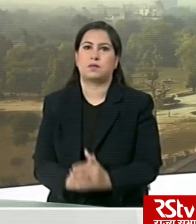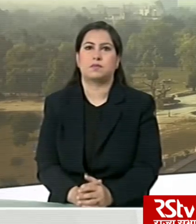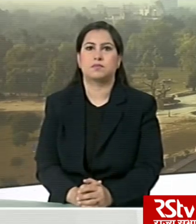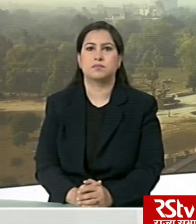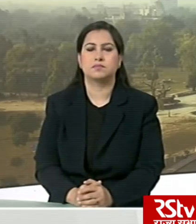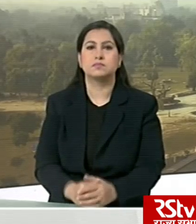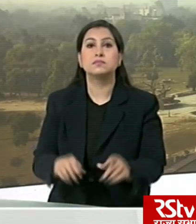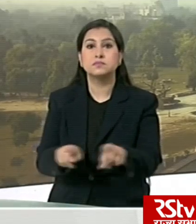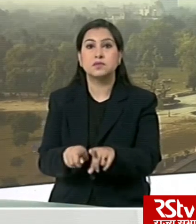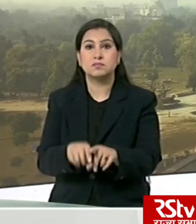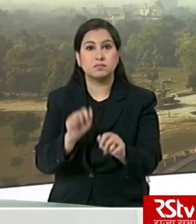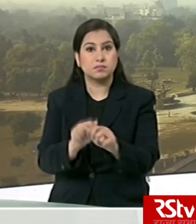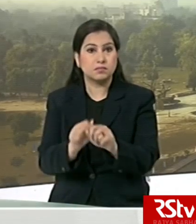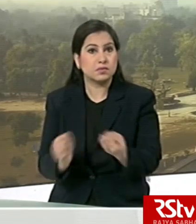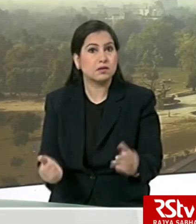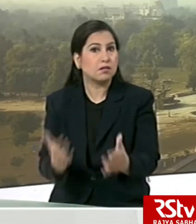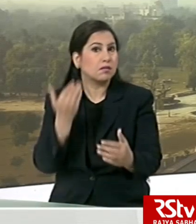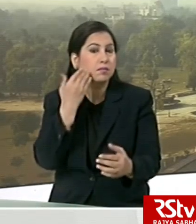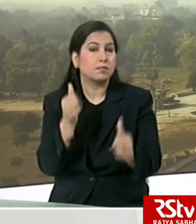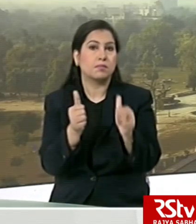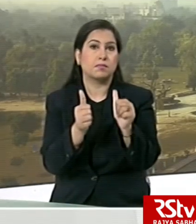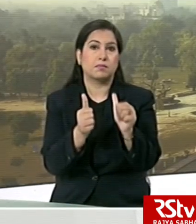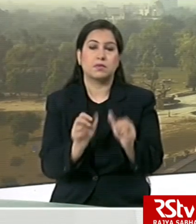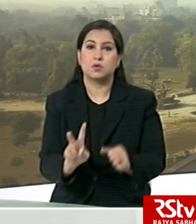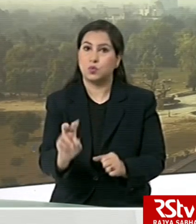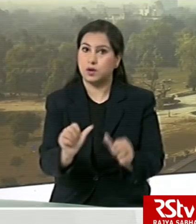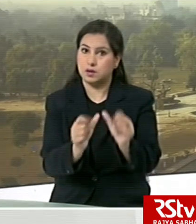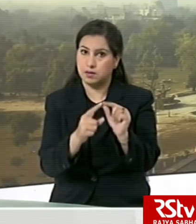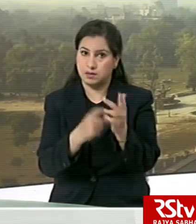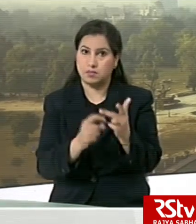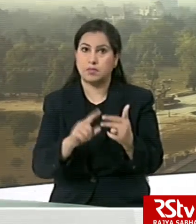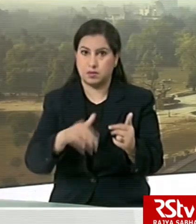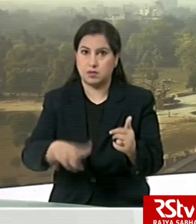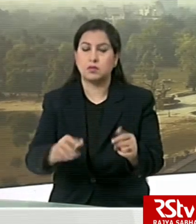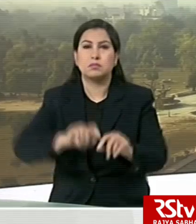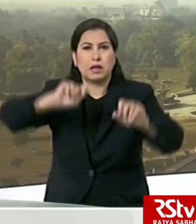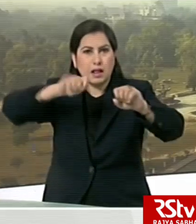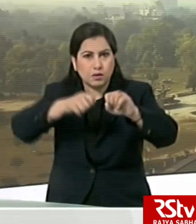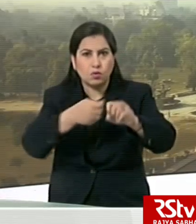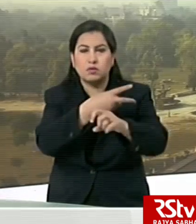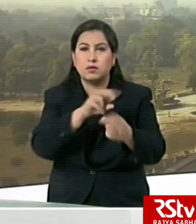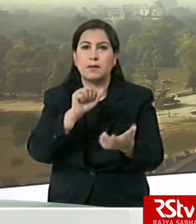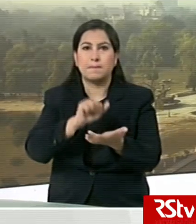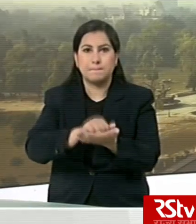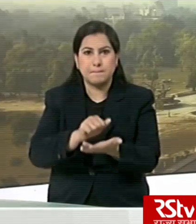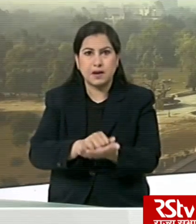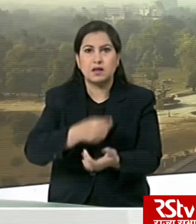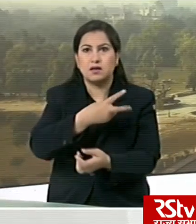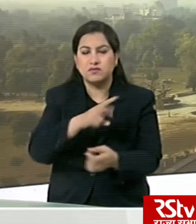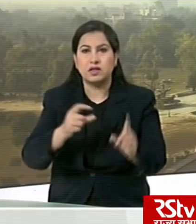And functional from 20th April in the private sector. Well, that includes the print and electronic media, including the broadcast,